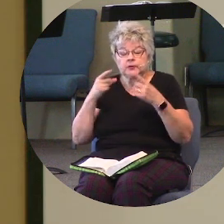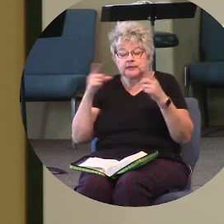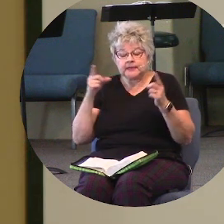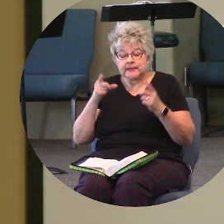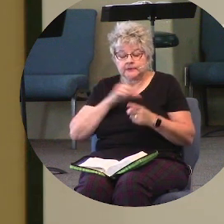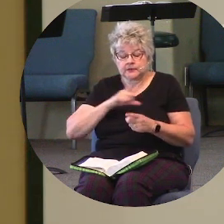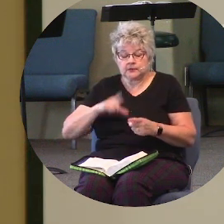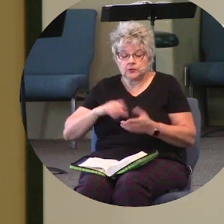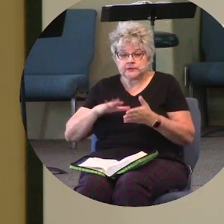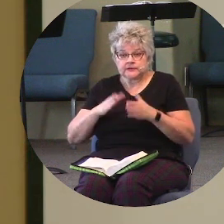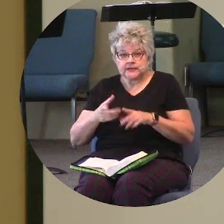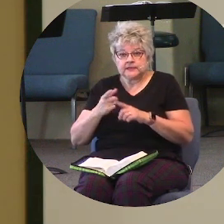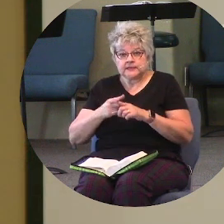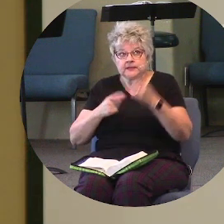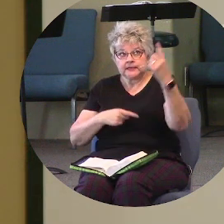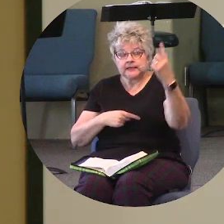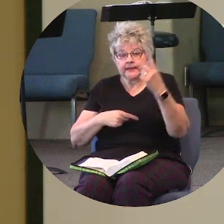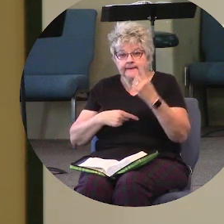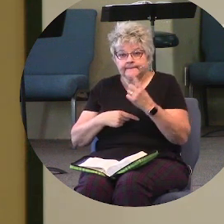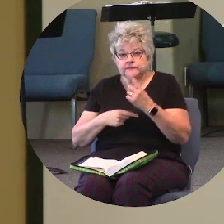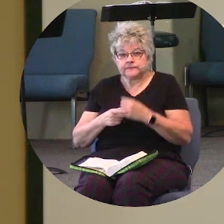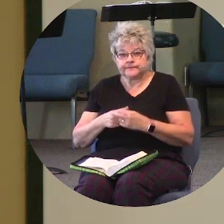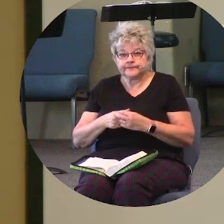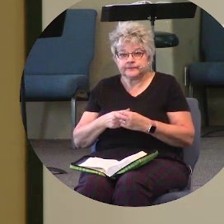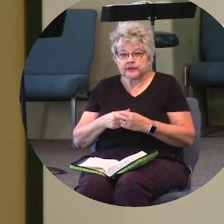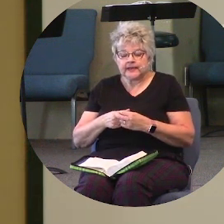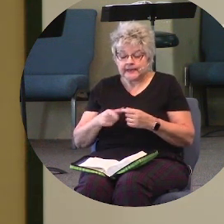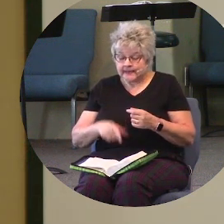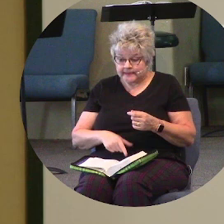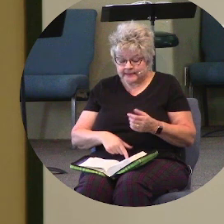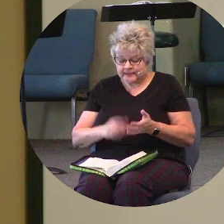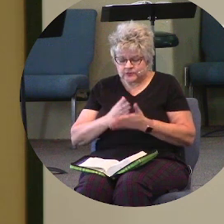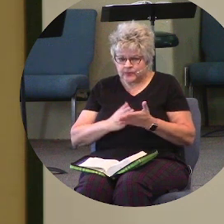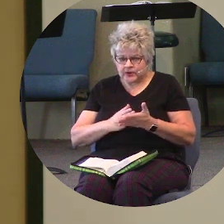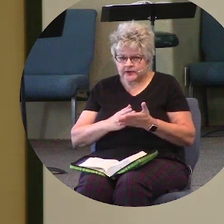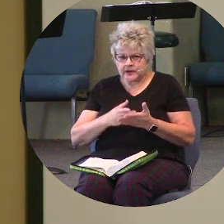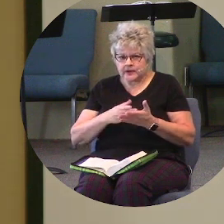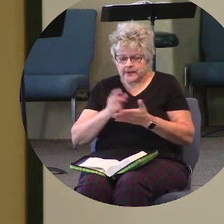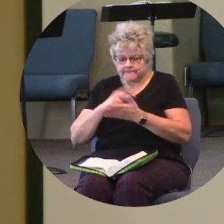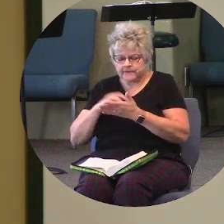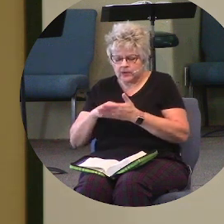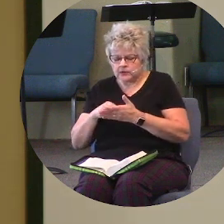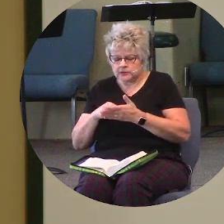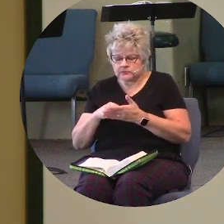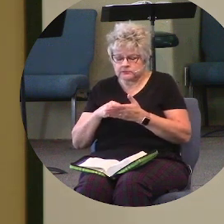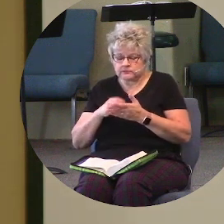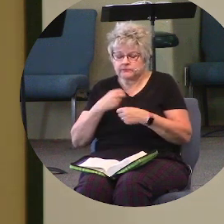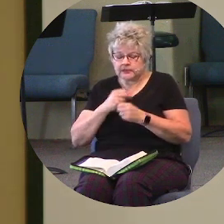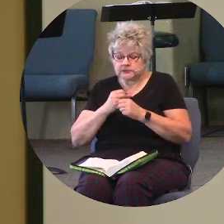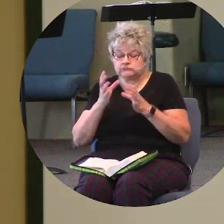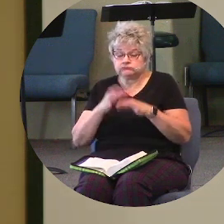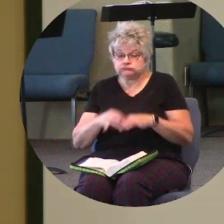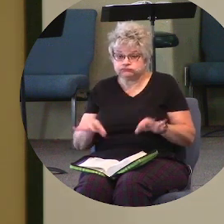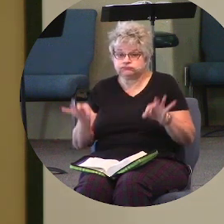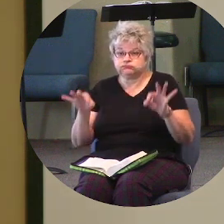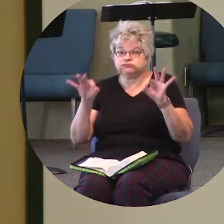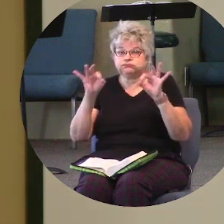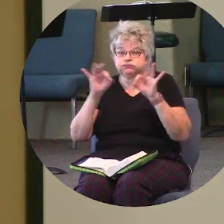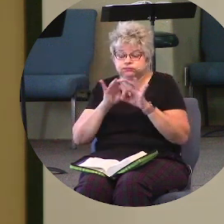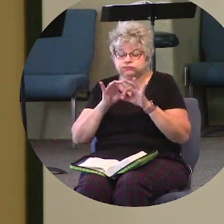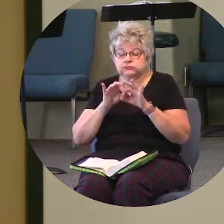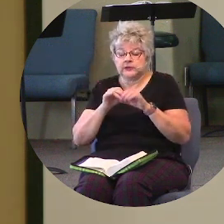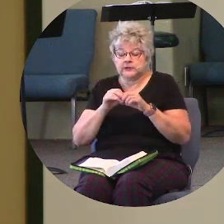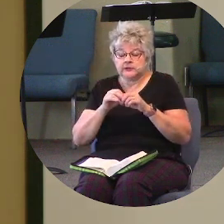death until he comes. In this section alone, Paul gives extreme significance to the participation